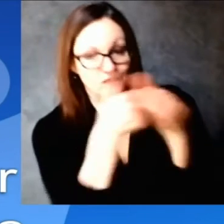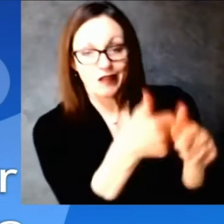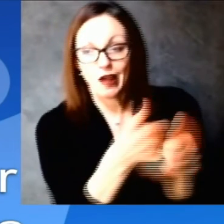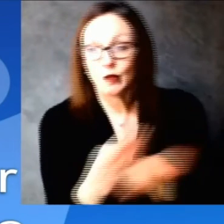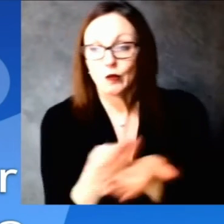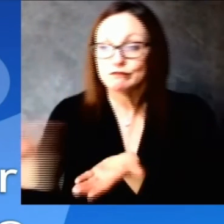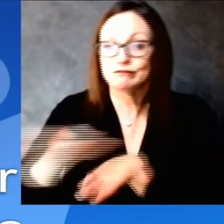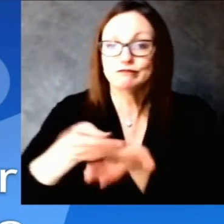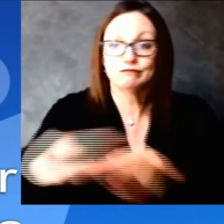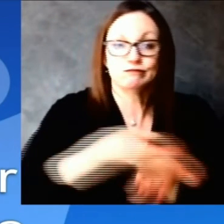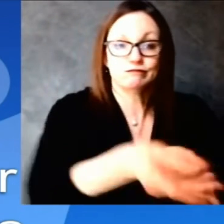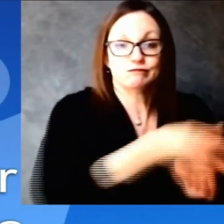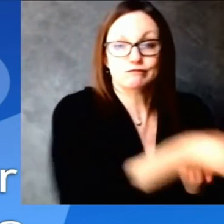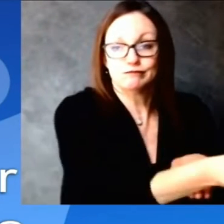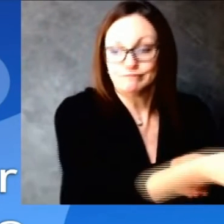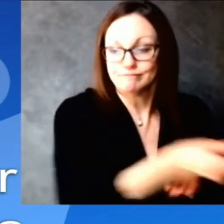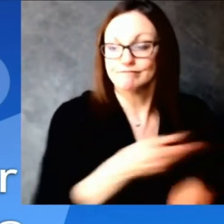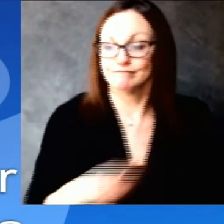taryn powell